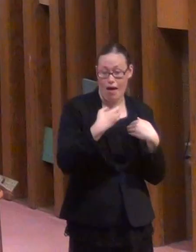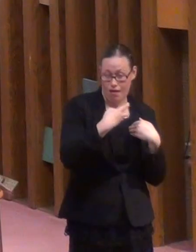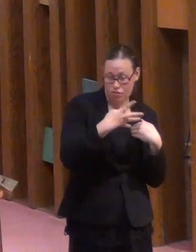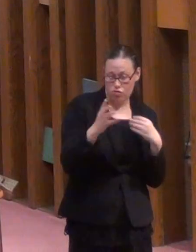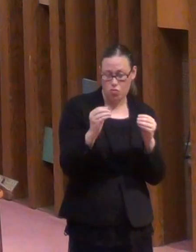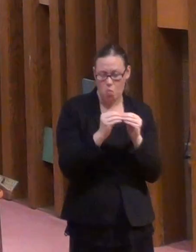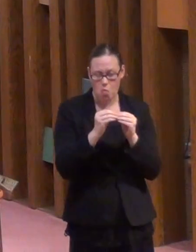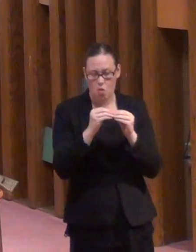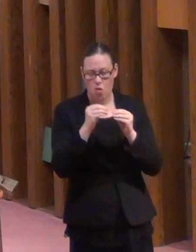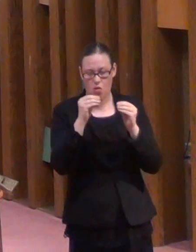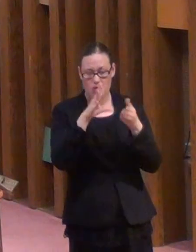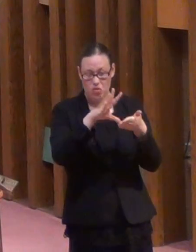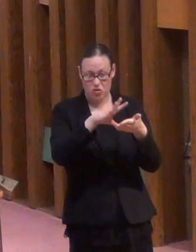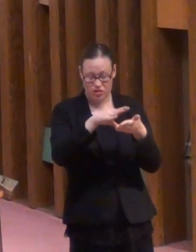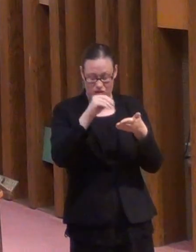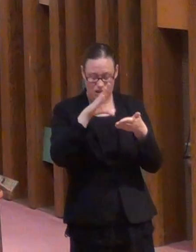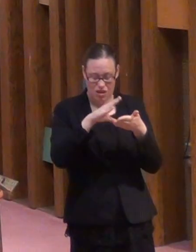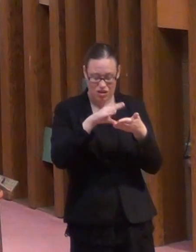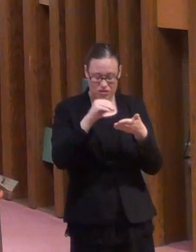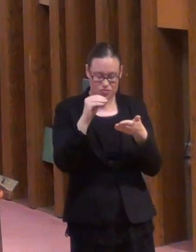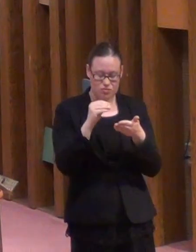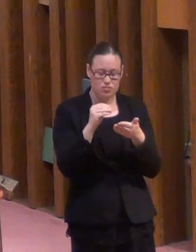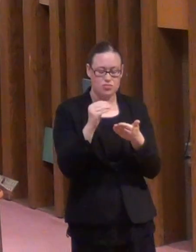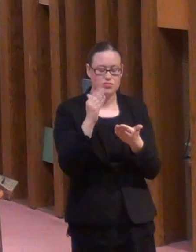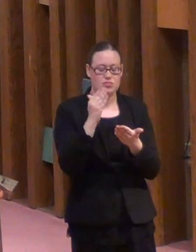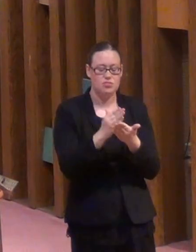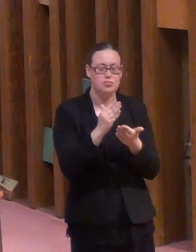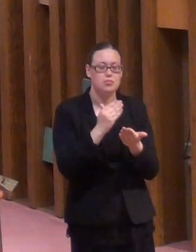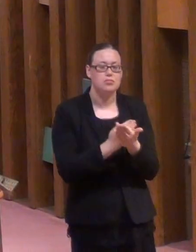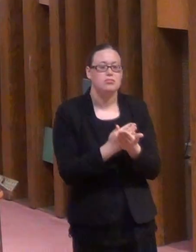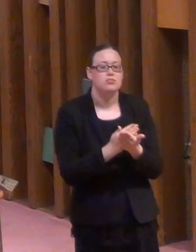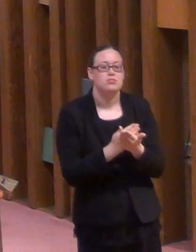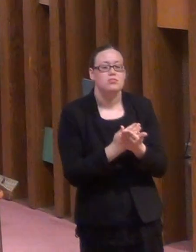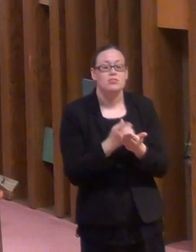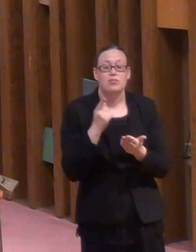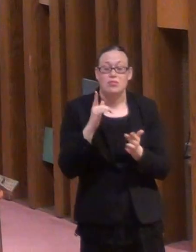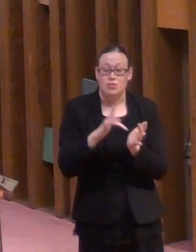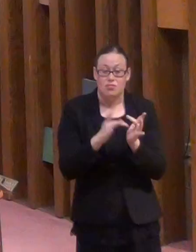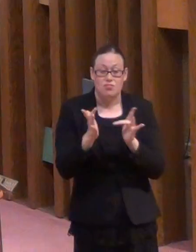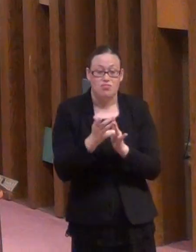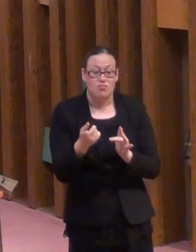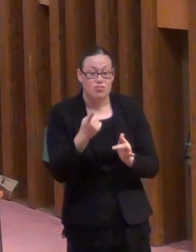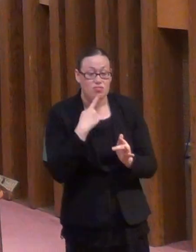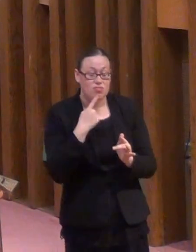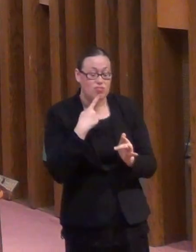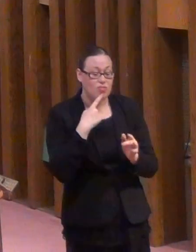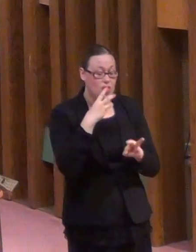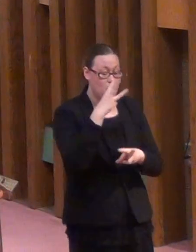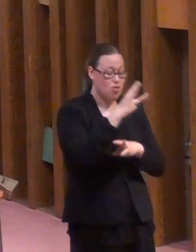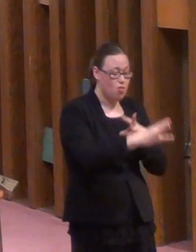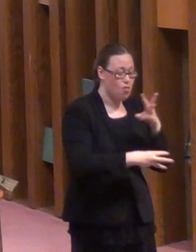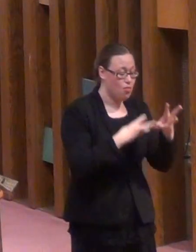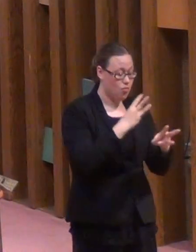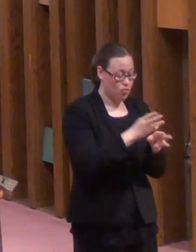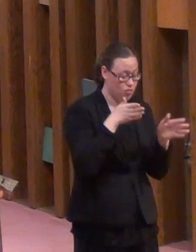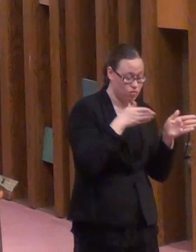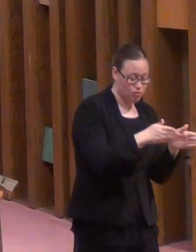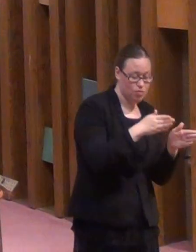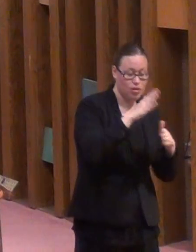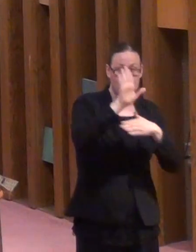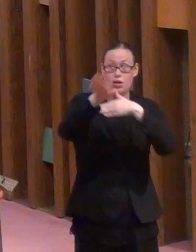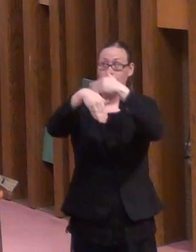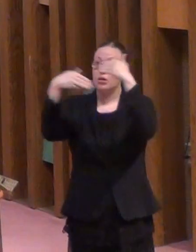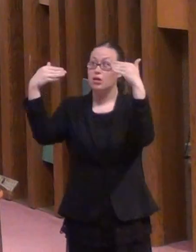charge. Let's look at what he says. He says, there's a worldly way and a heavenly way